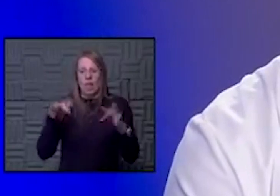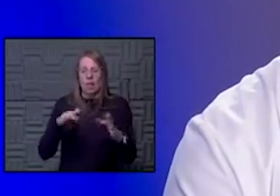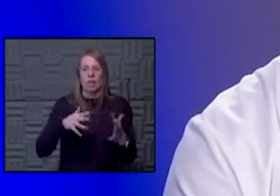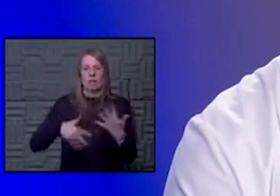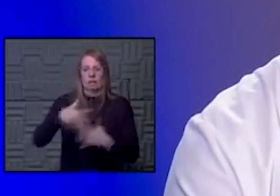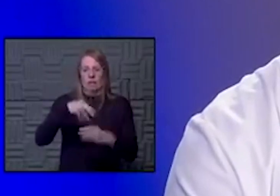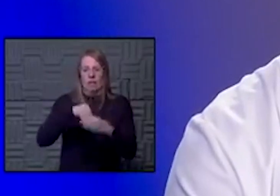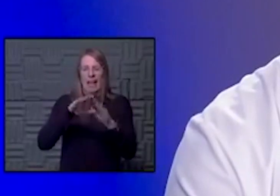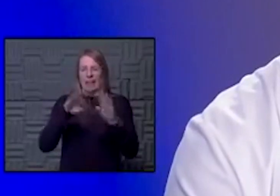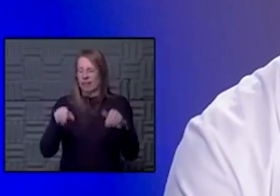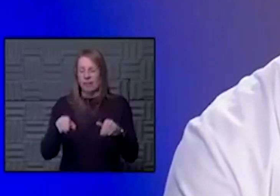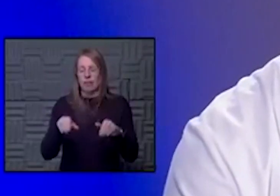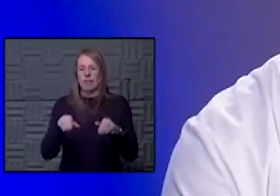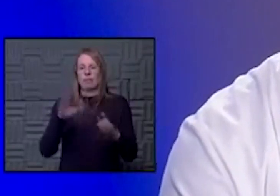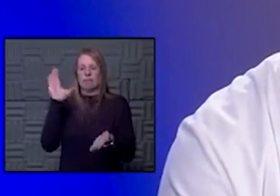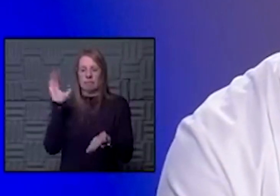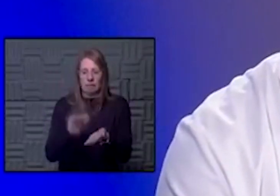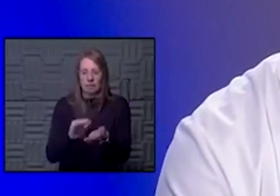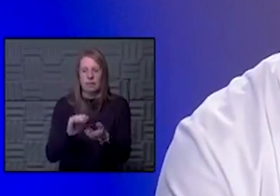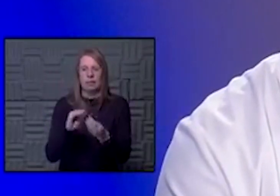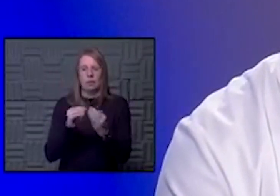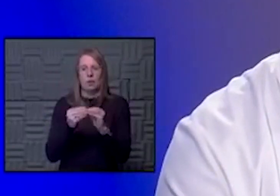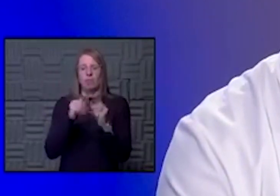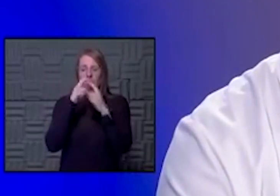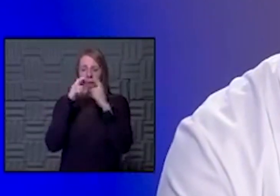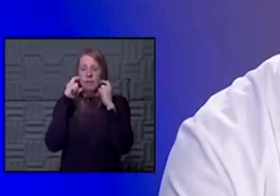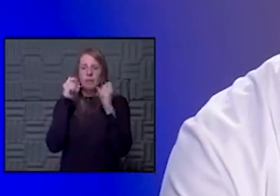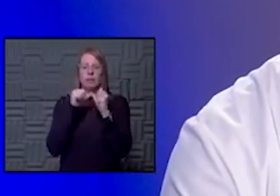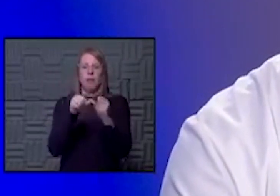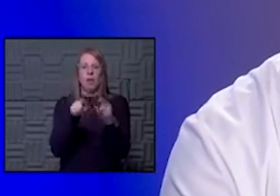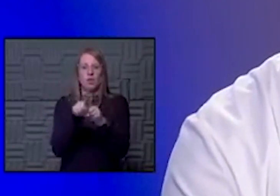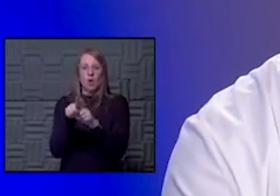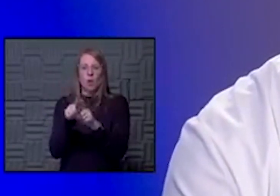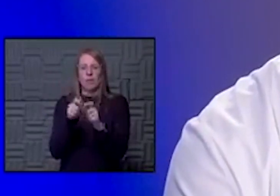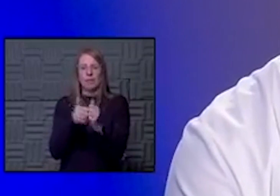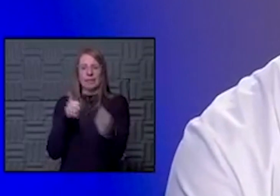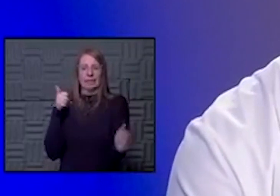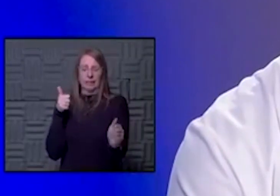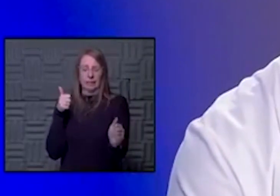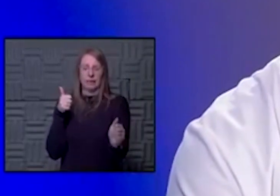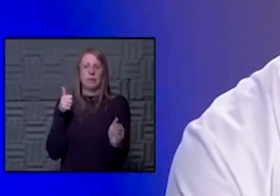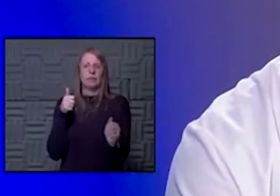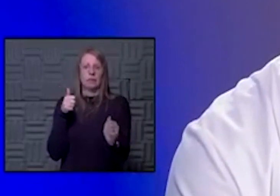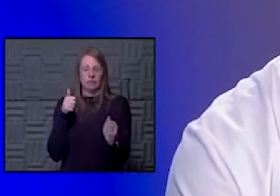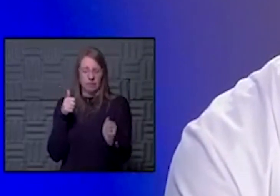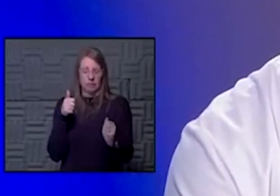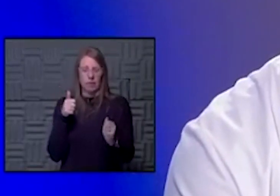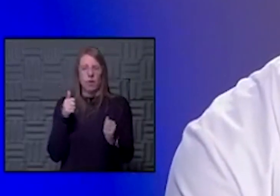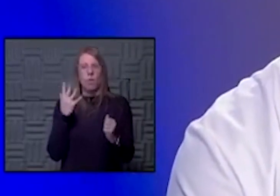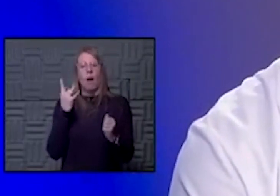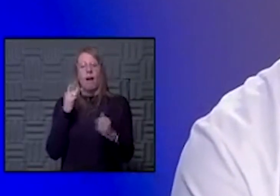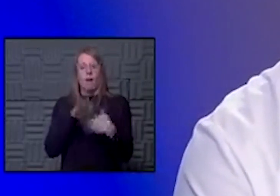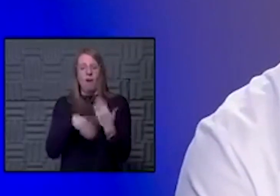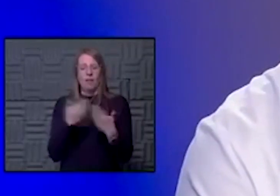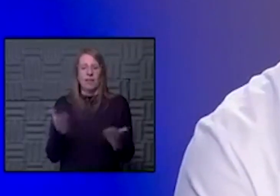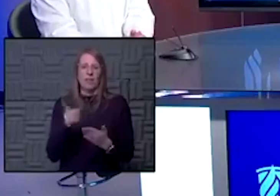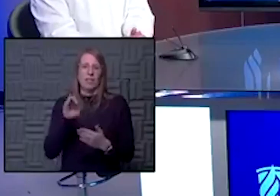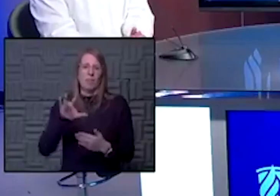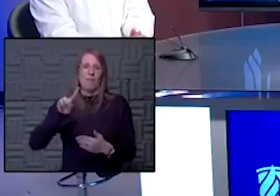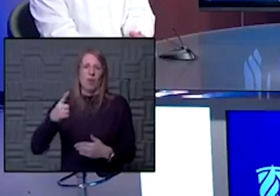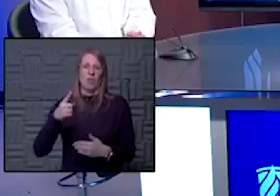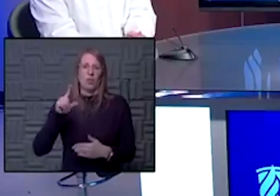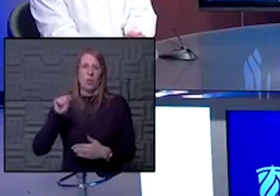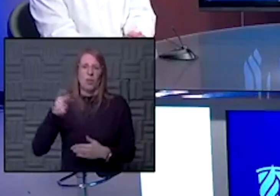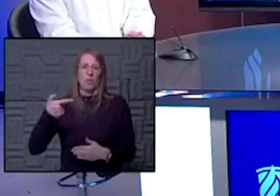continue to mask, continue to distance, and everybody be safe so that we can be here a year from now in December 1st, 2021. So